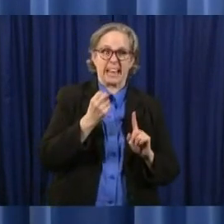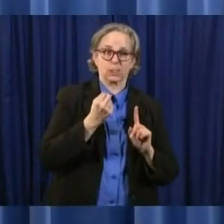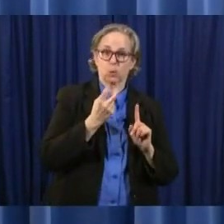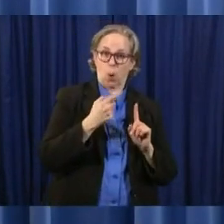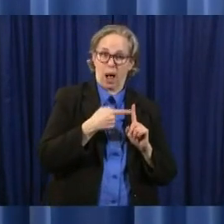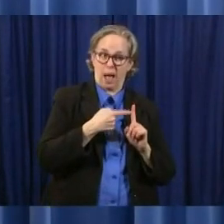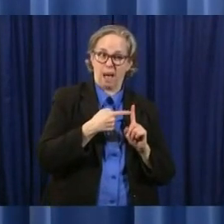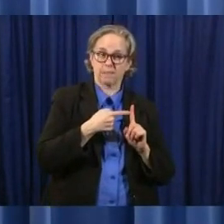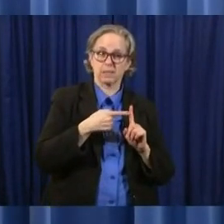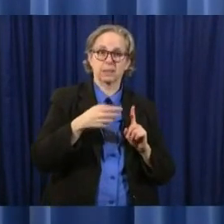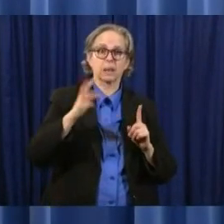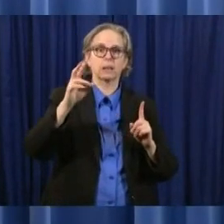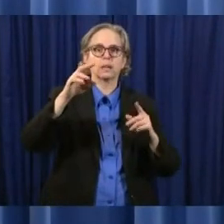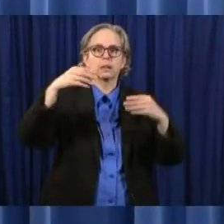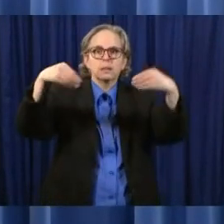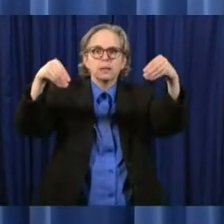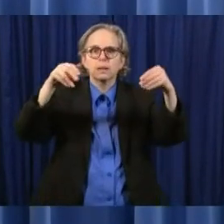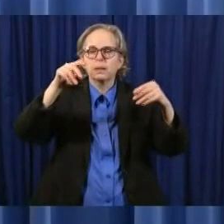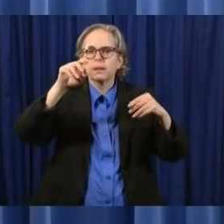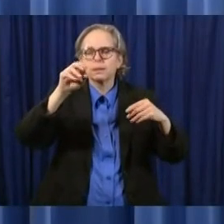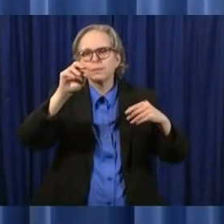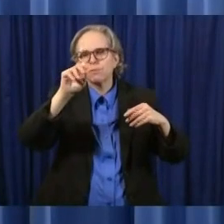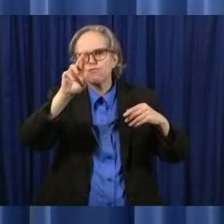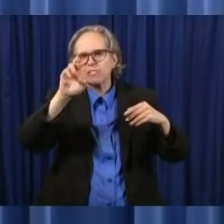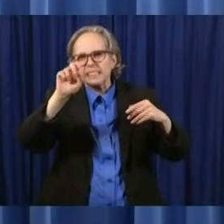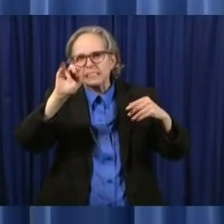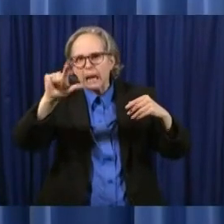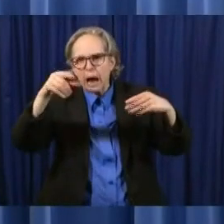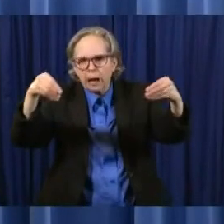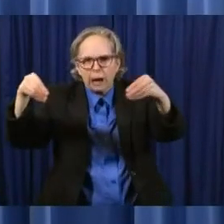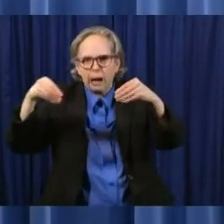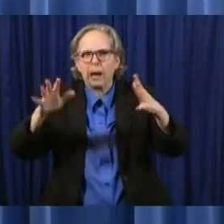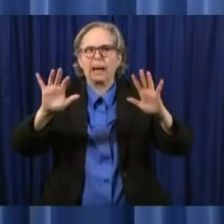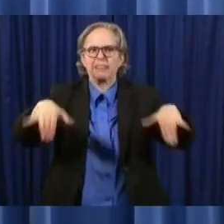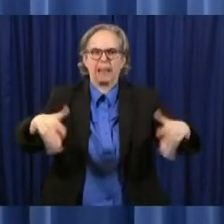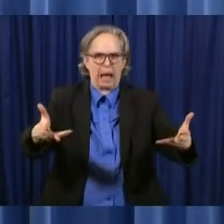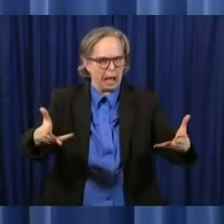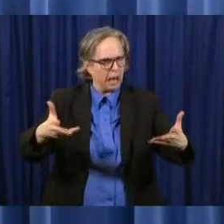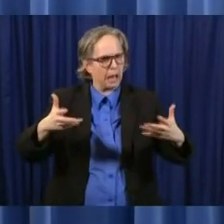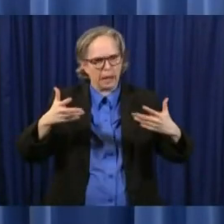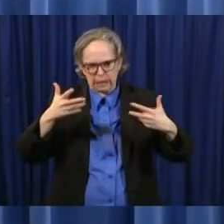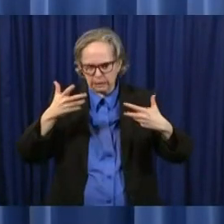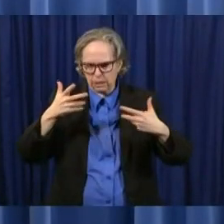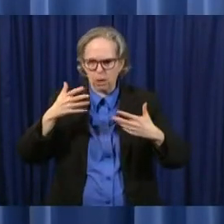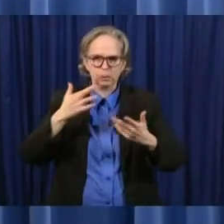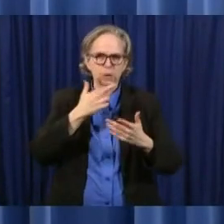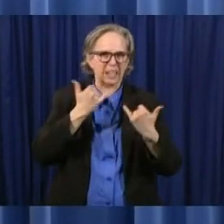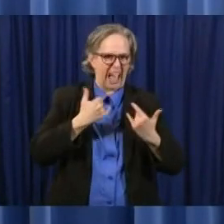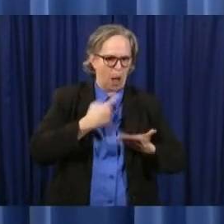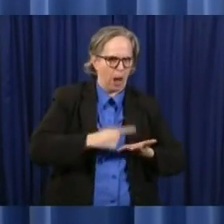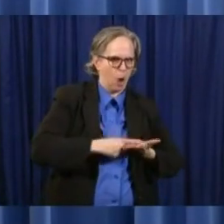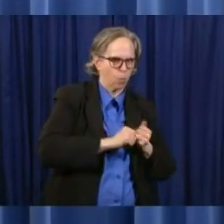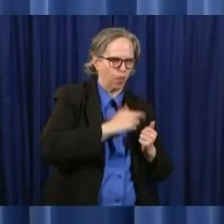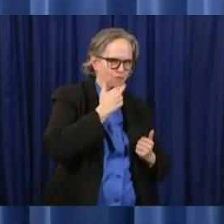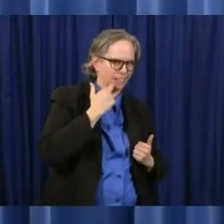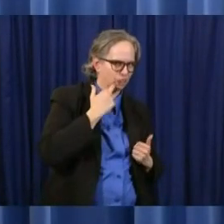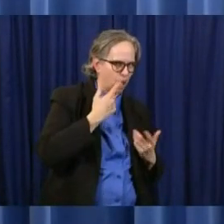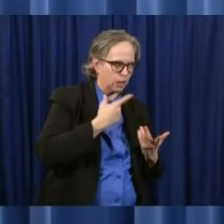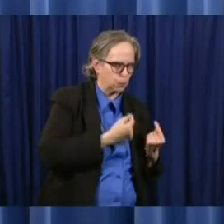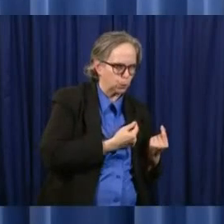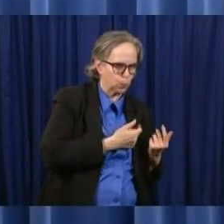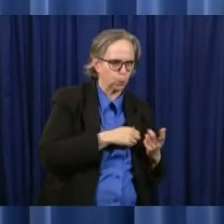retail uh we're beginning discussions working group on restaurants so a lot of things are rolling out uh